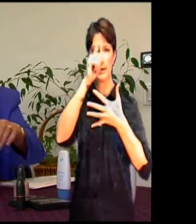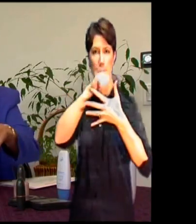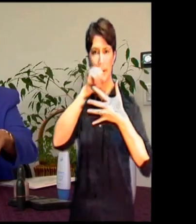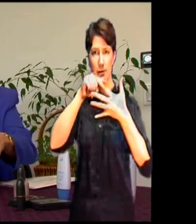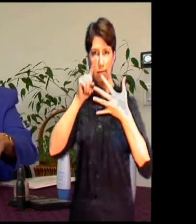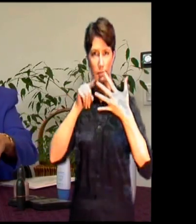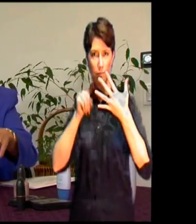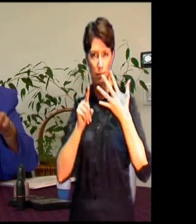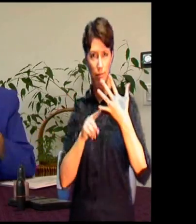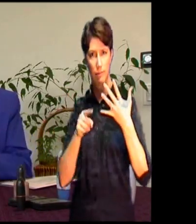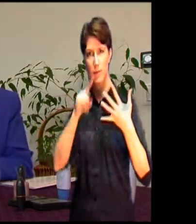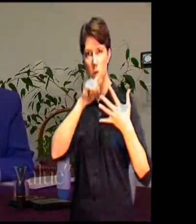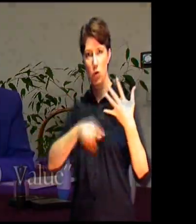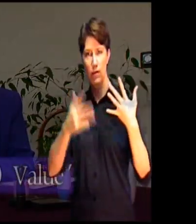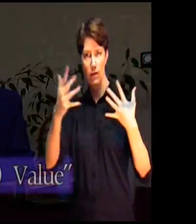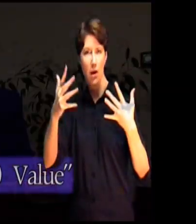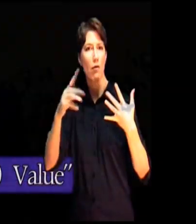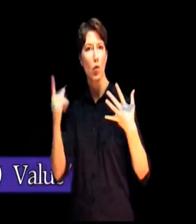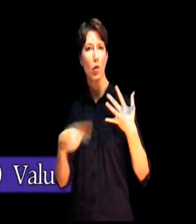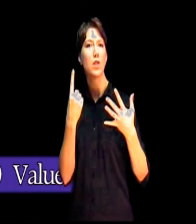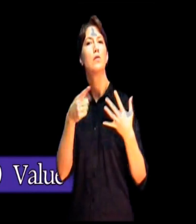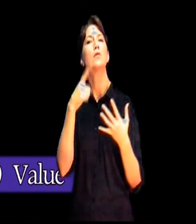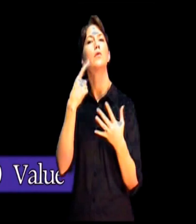what would the price be?